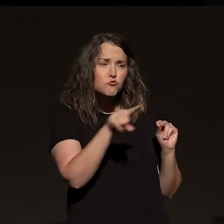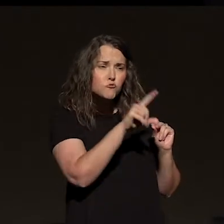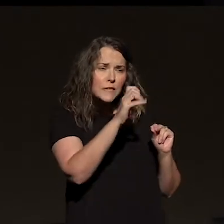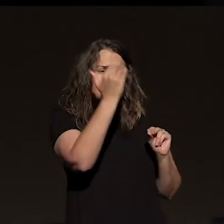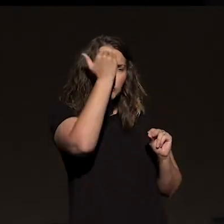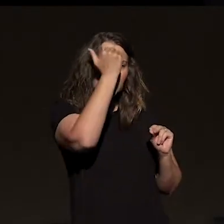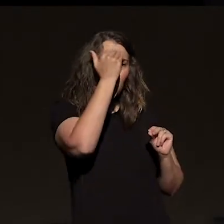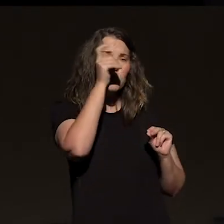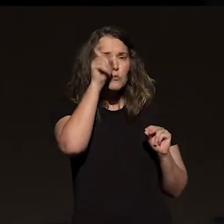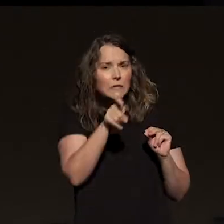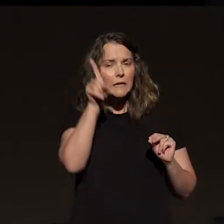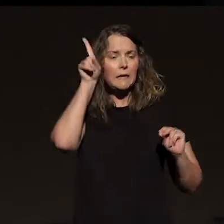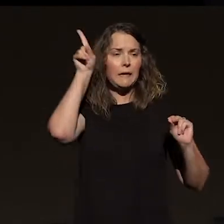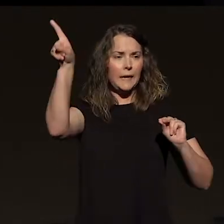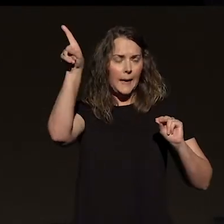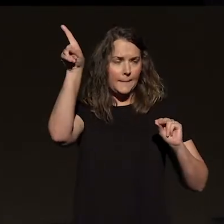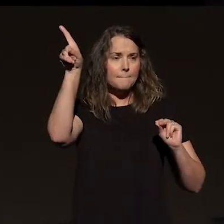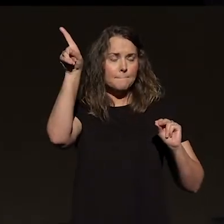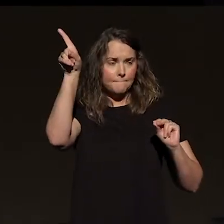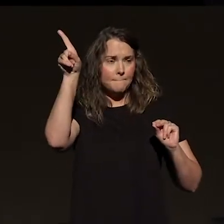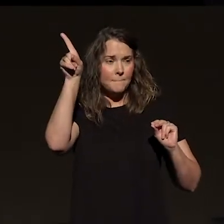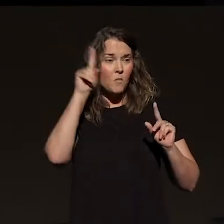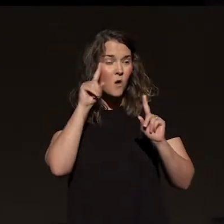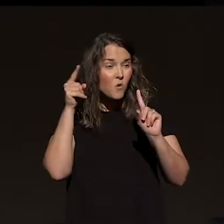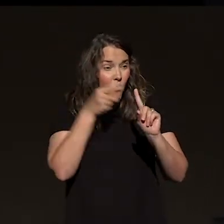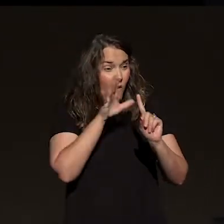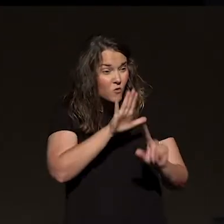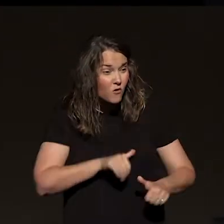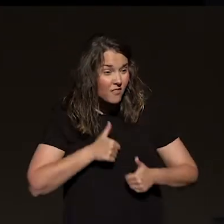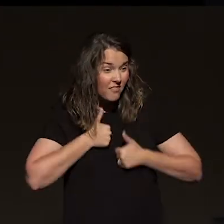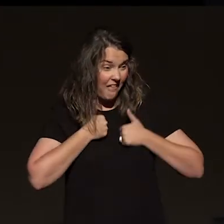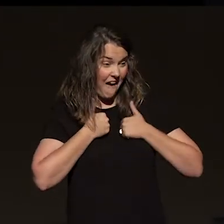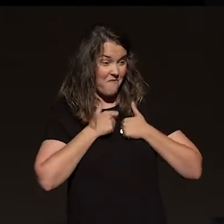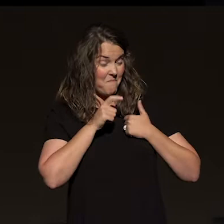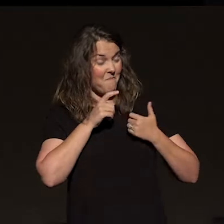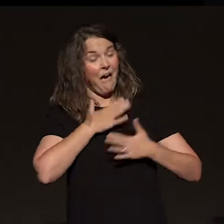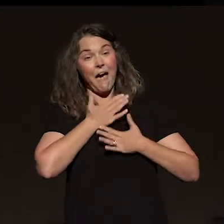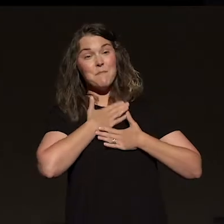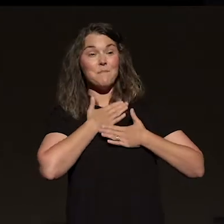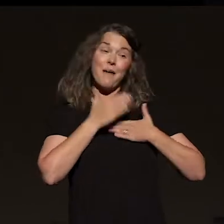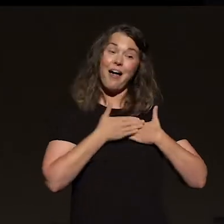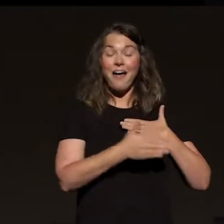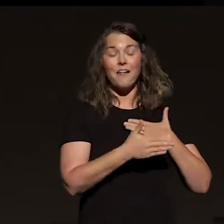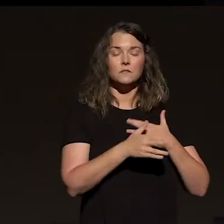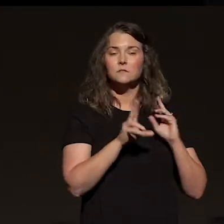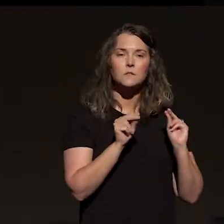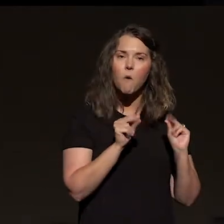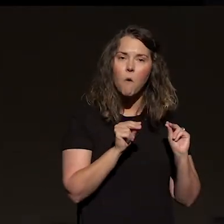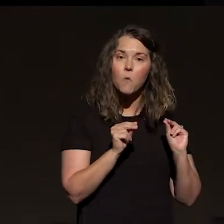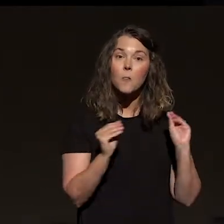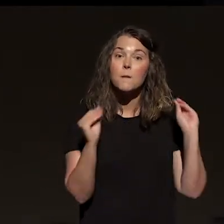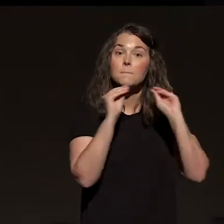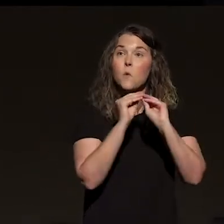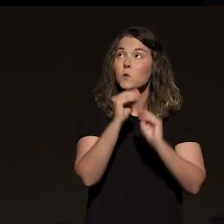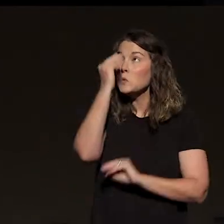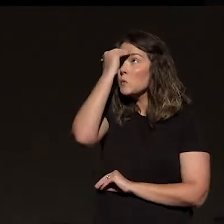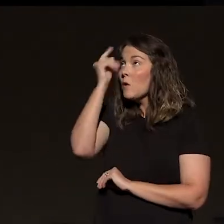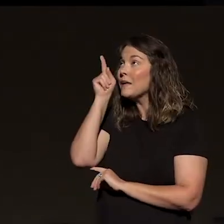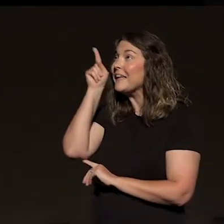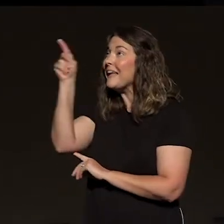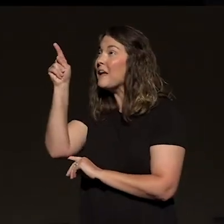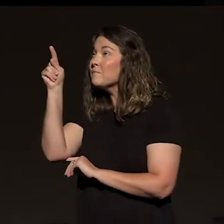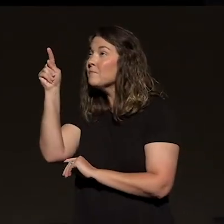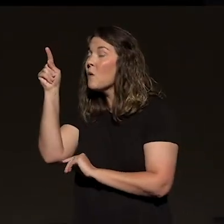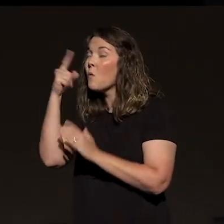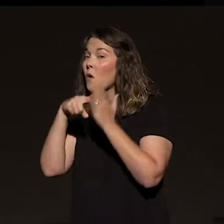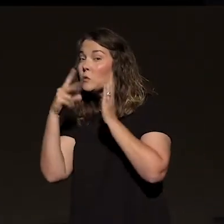Blessed are those who mourn. The goal of your life is not to just be happy at all costs. No, the more you get to know me, Jesus says, the more what you see in this world